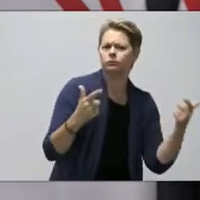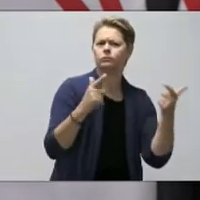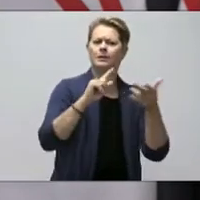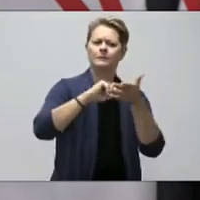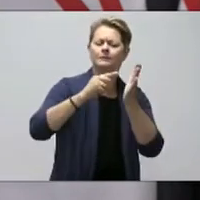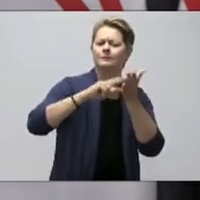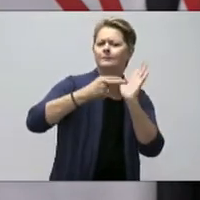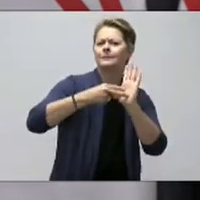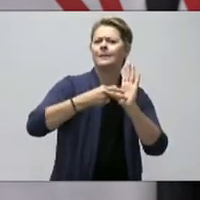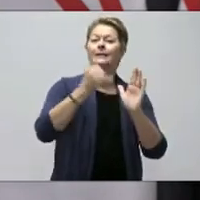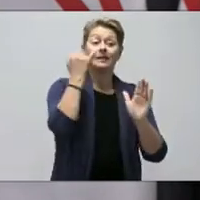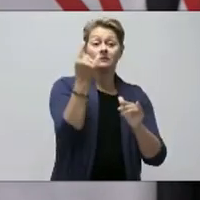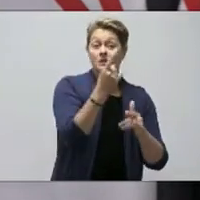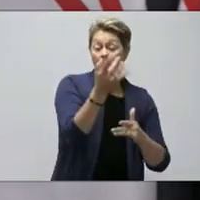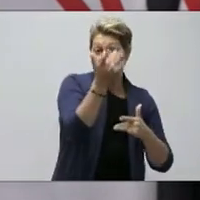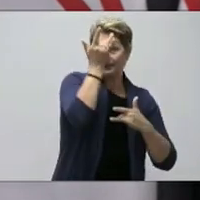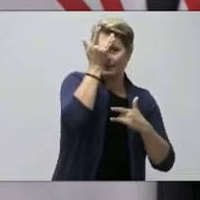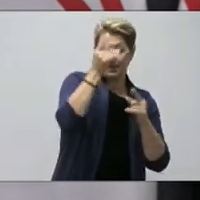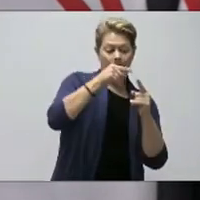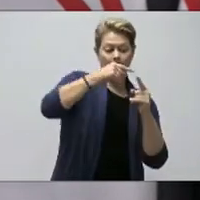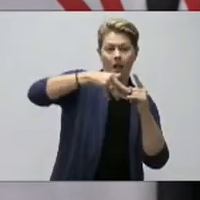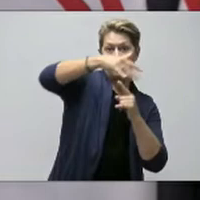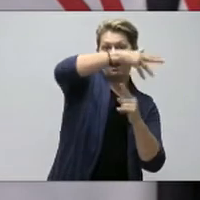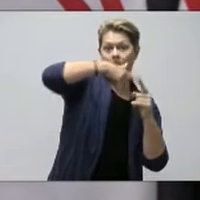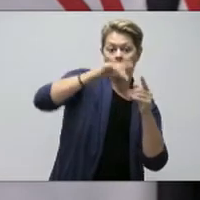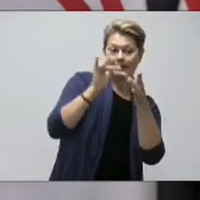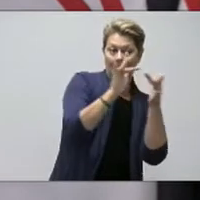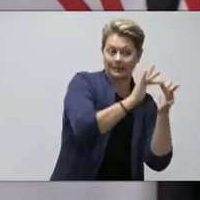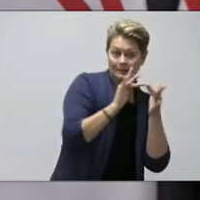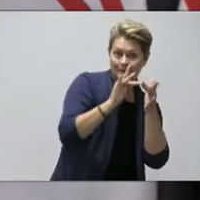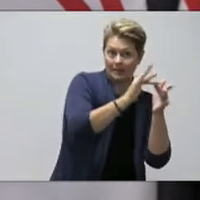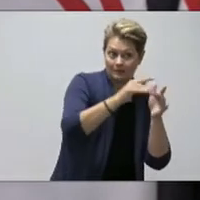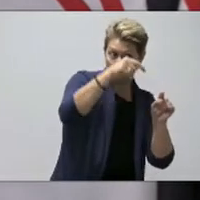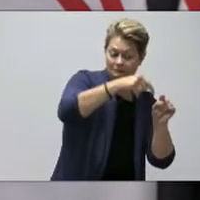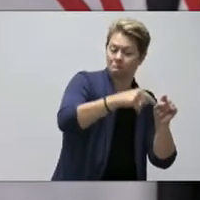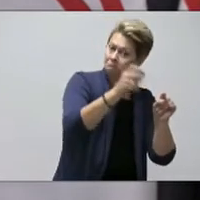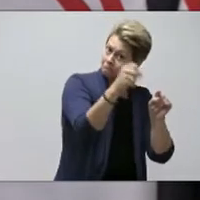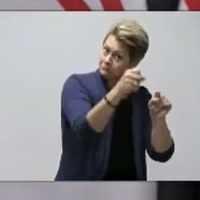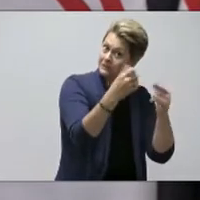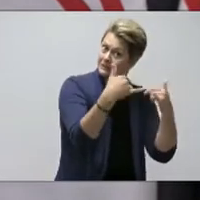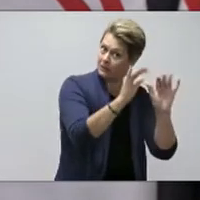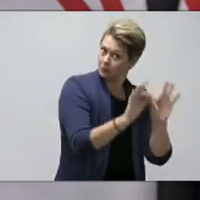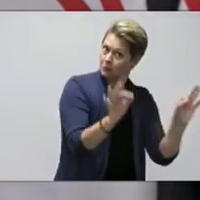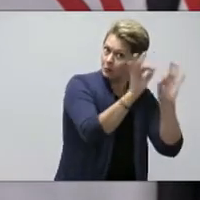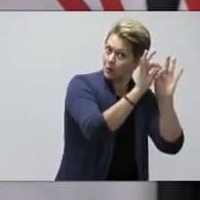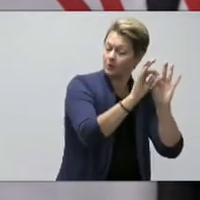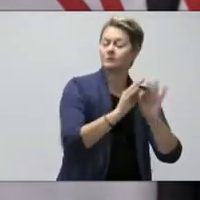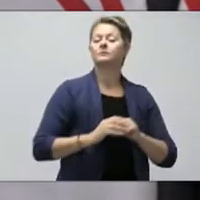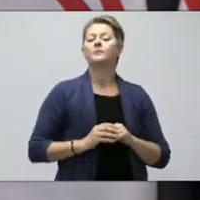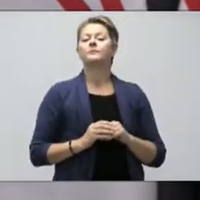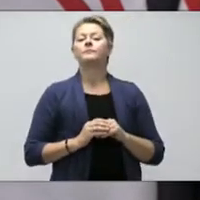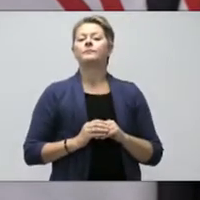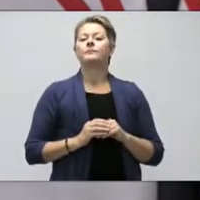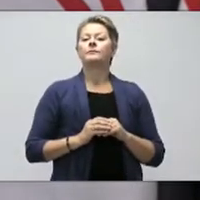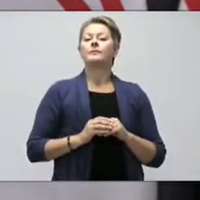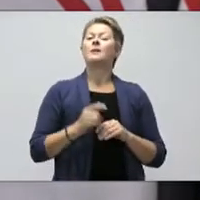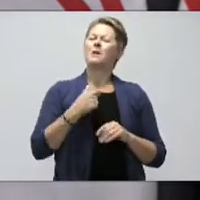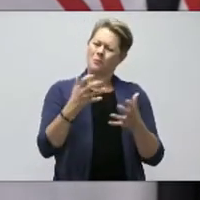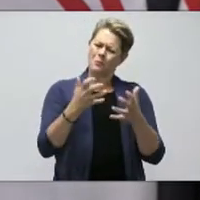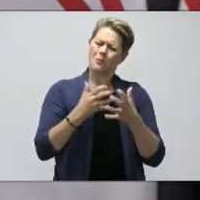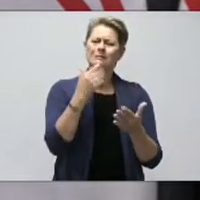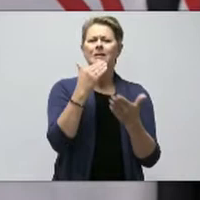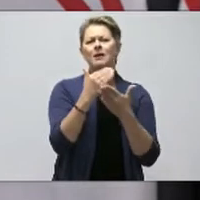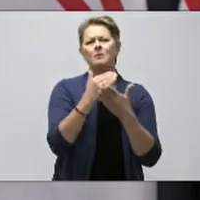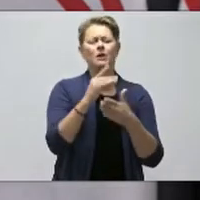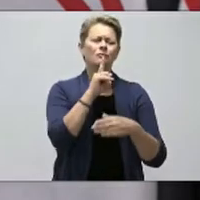but it does help. Minister Stidley will speak more to this, but I want to highlight the wonderful work being done